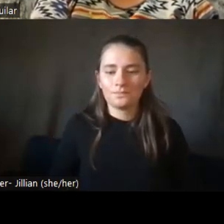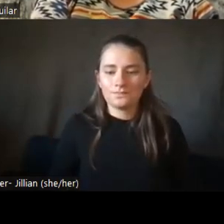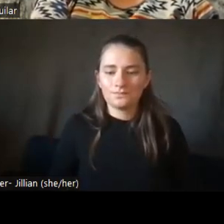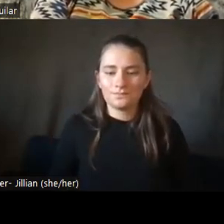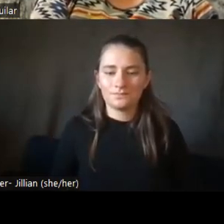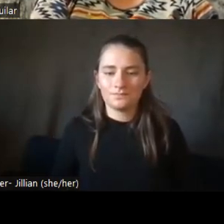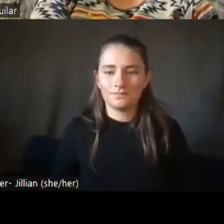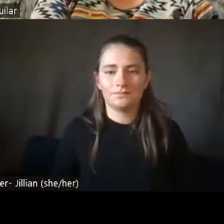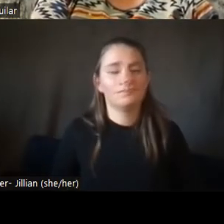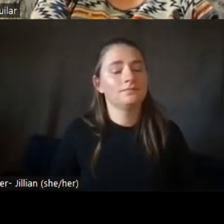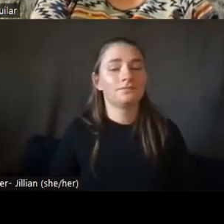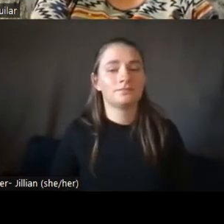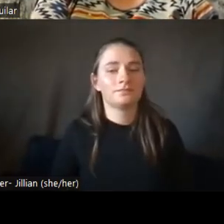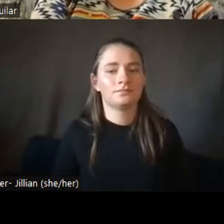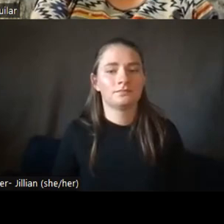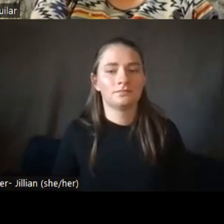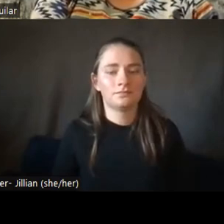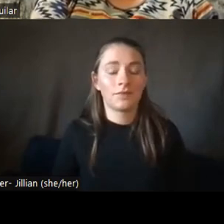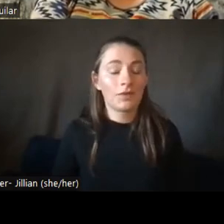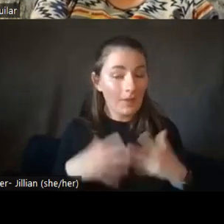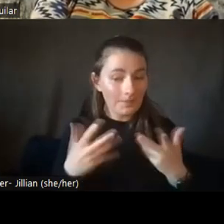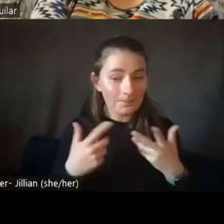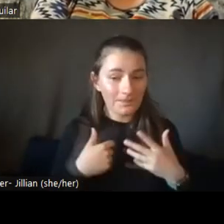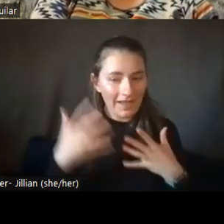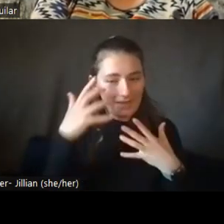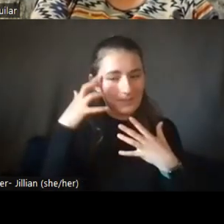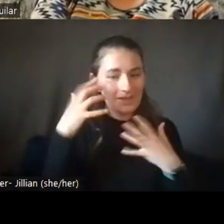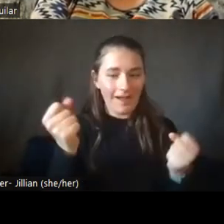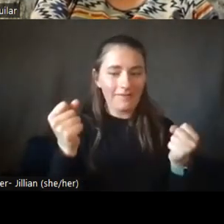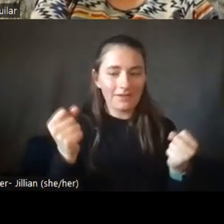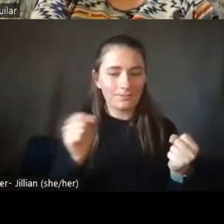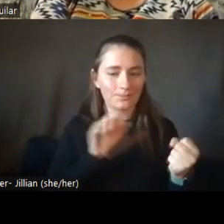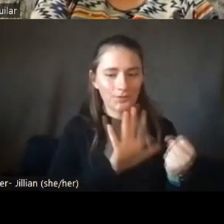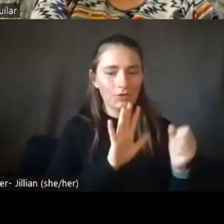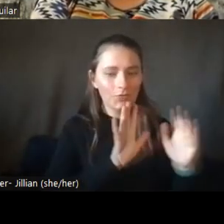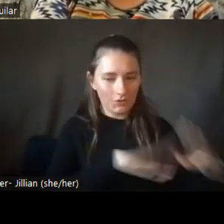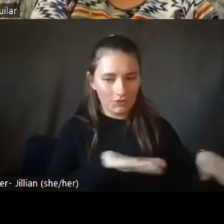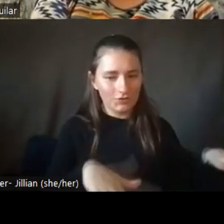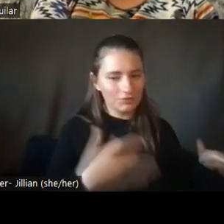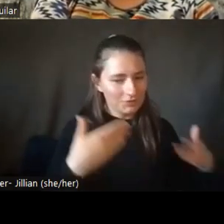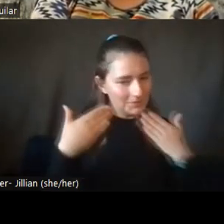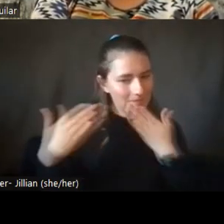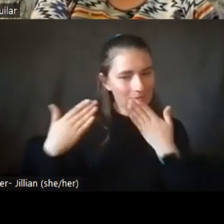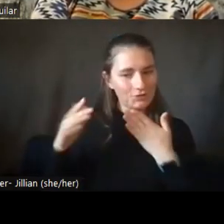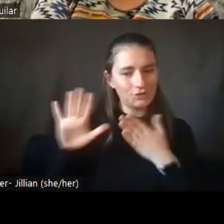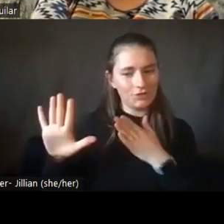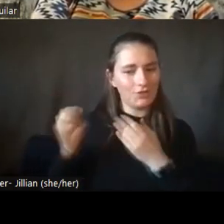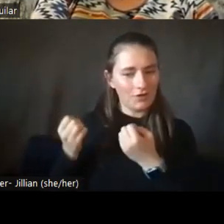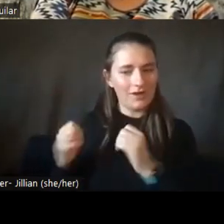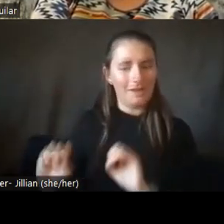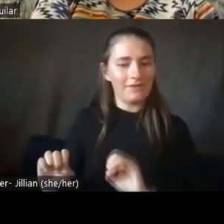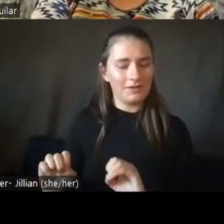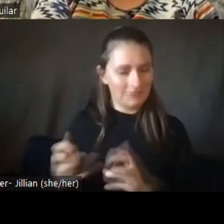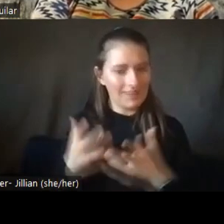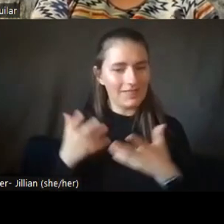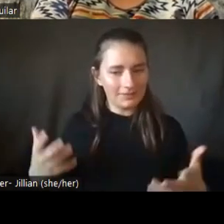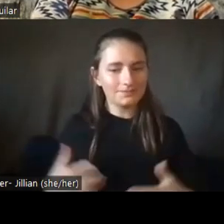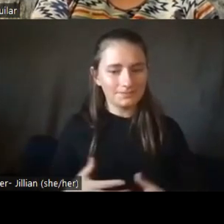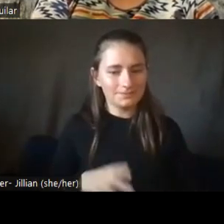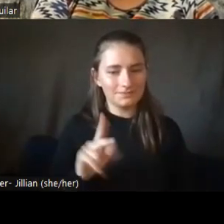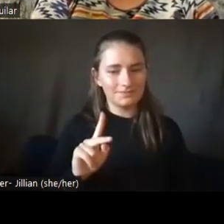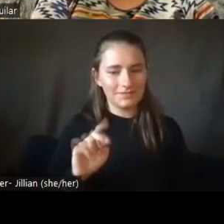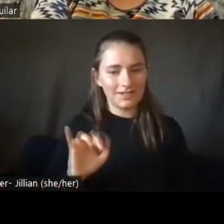Well, I am confident your children appreciate your efforts a lot, Keisha.